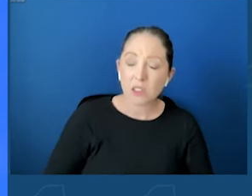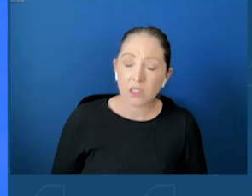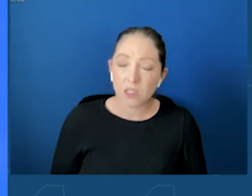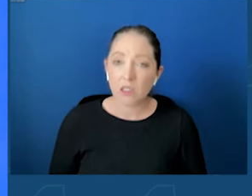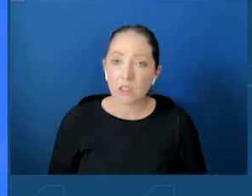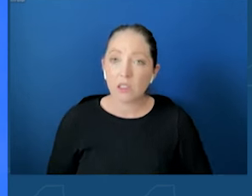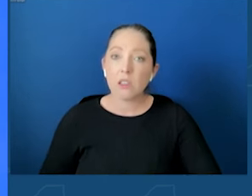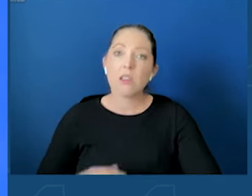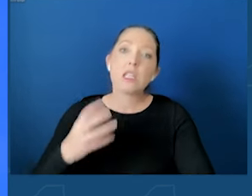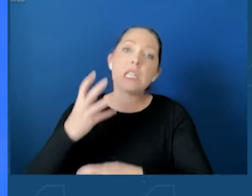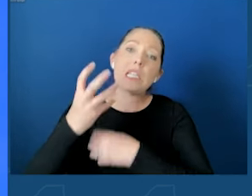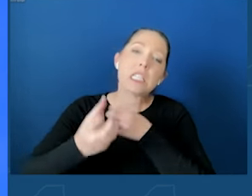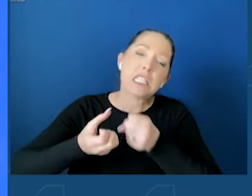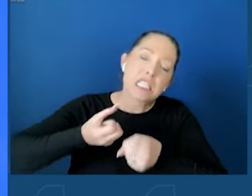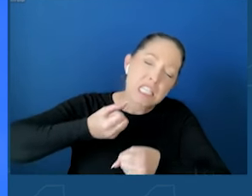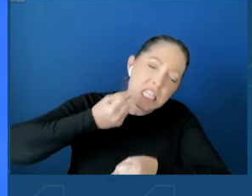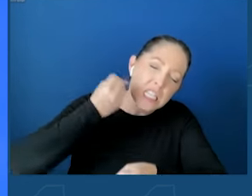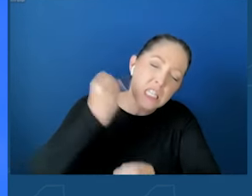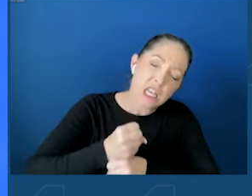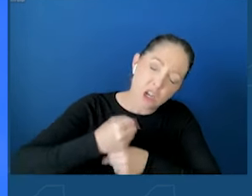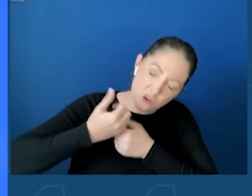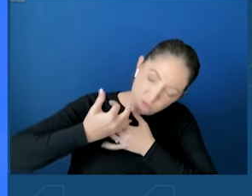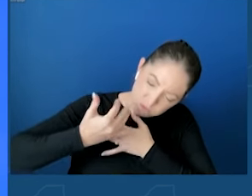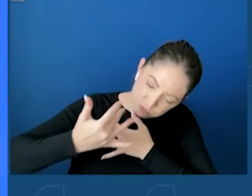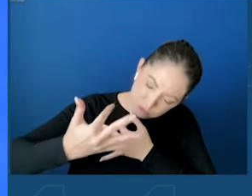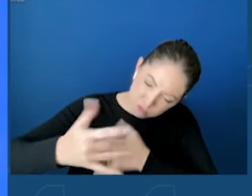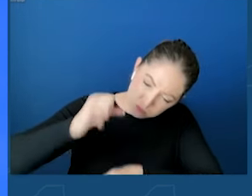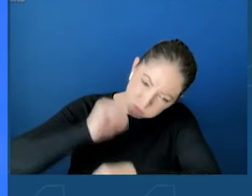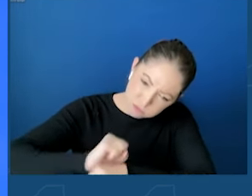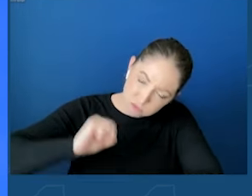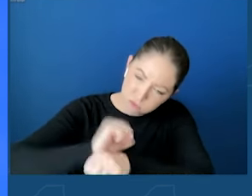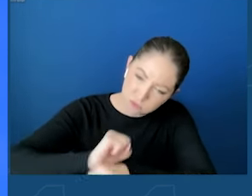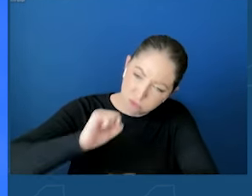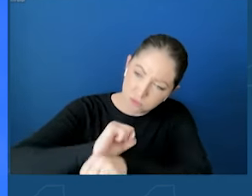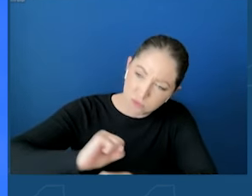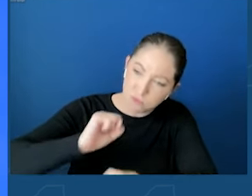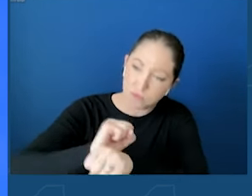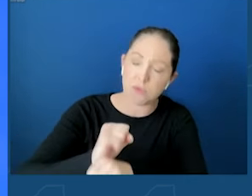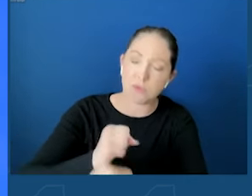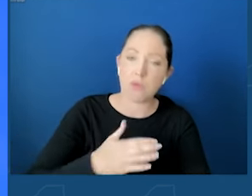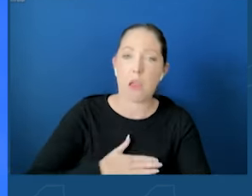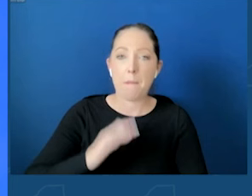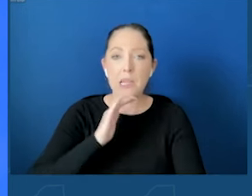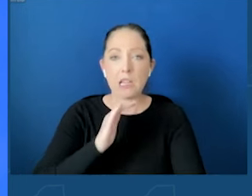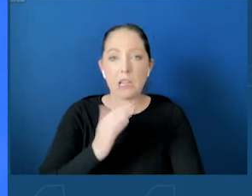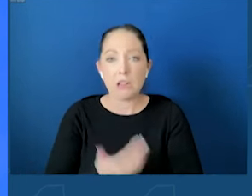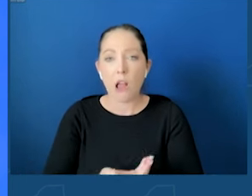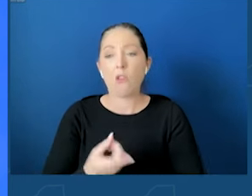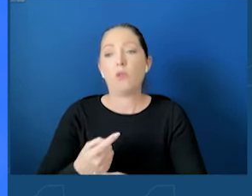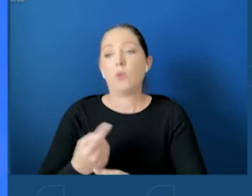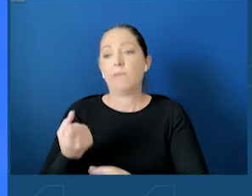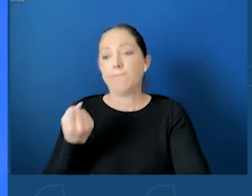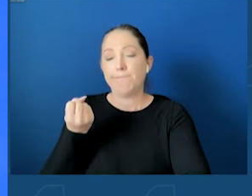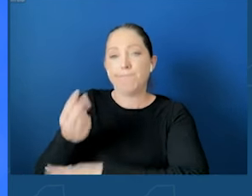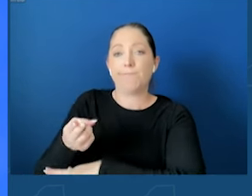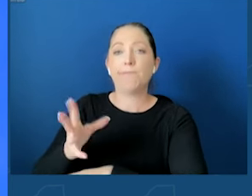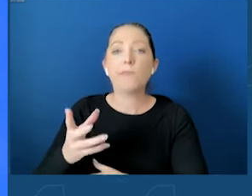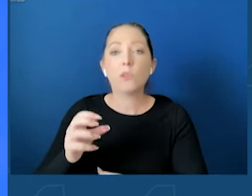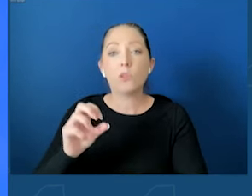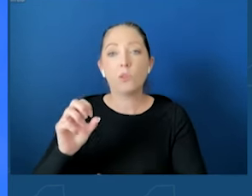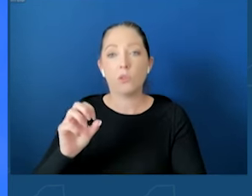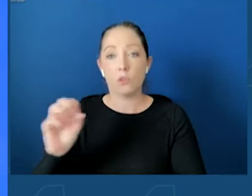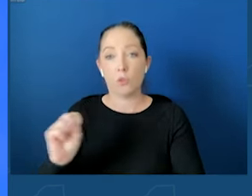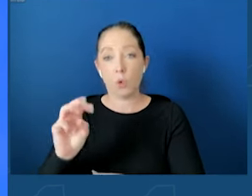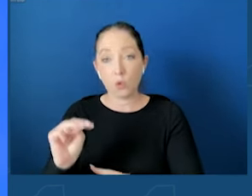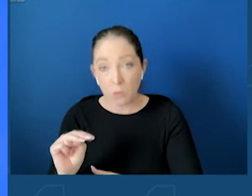social media addiction and to finally recover from her eating disorder, her self-harm, and her attempt to take